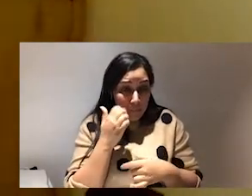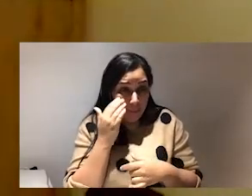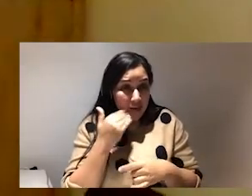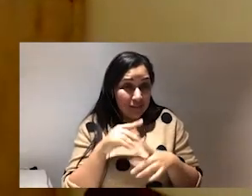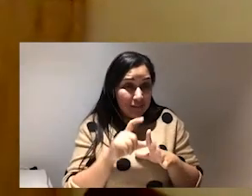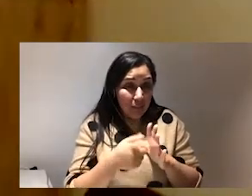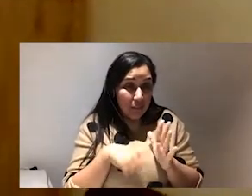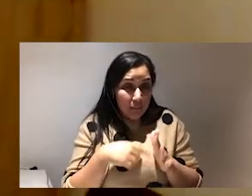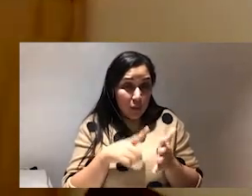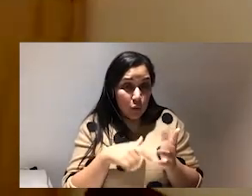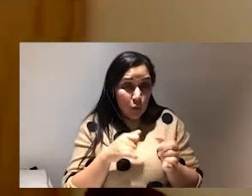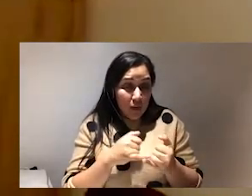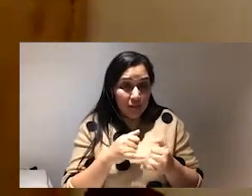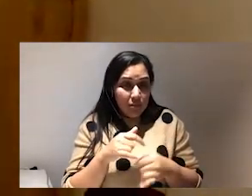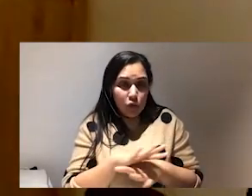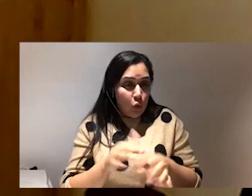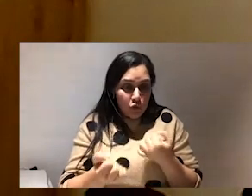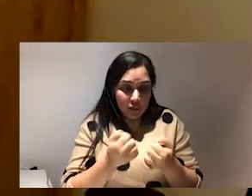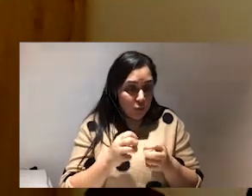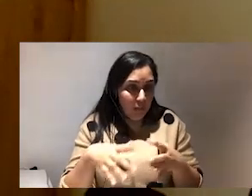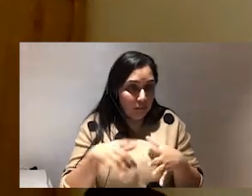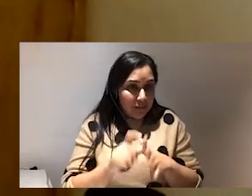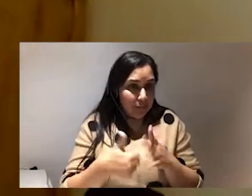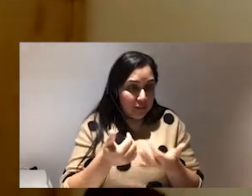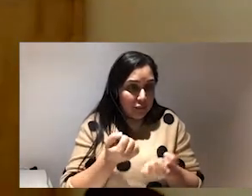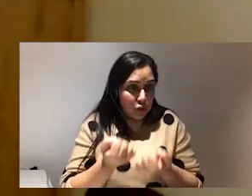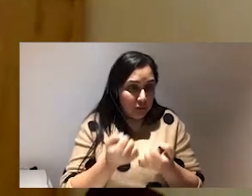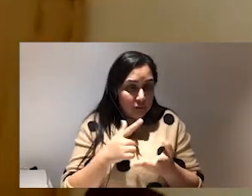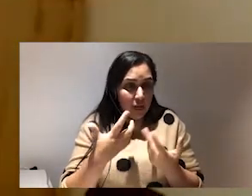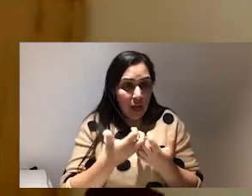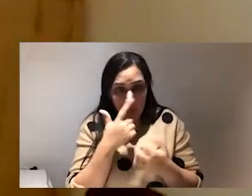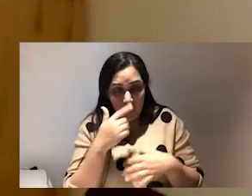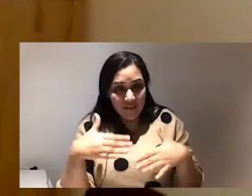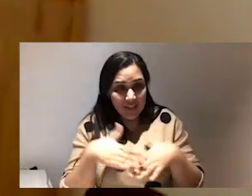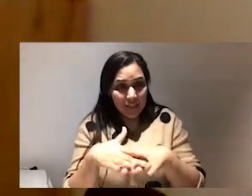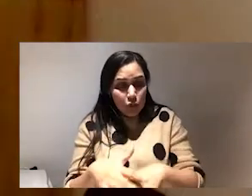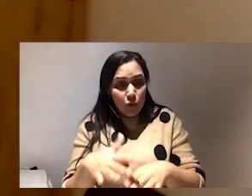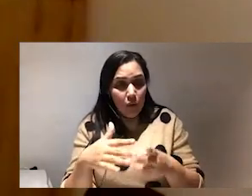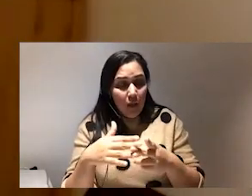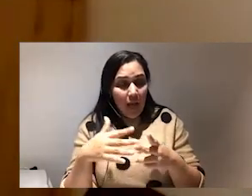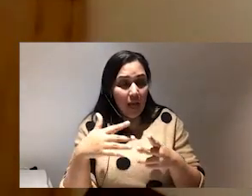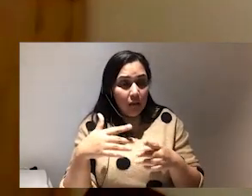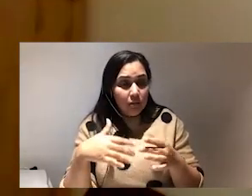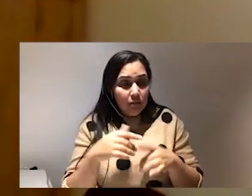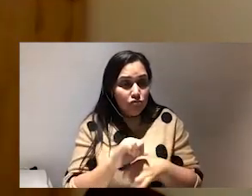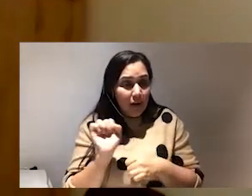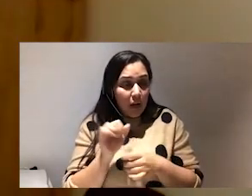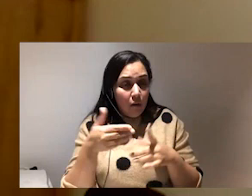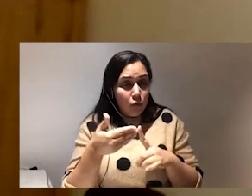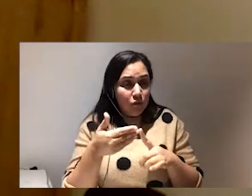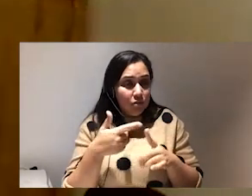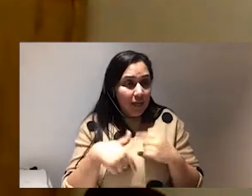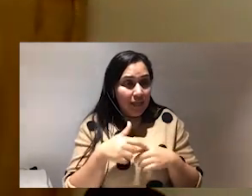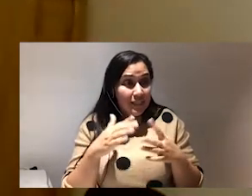no justice without disability justice we agree with that so how can we have an intersectional and radical approach to our digital defense work that is accessible